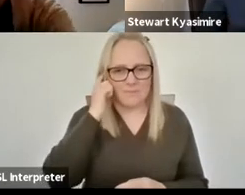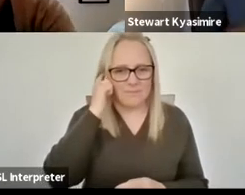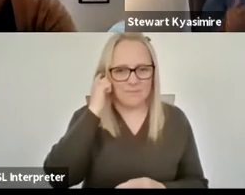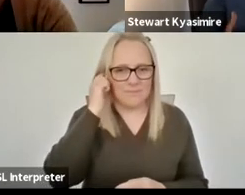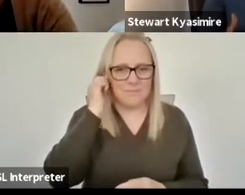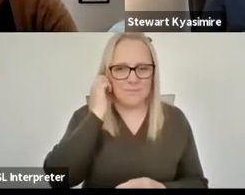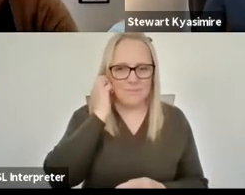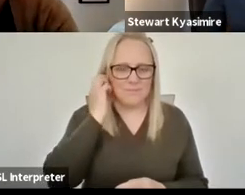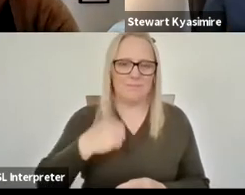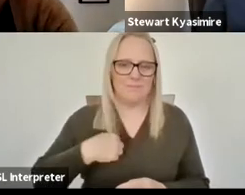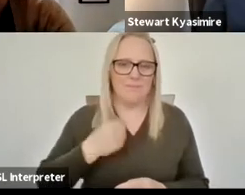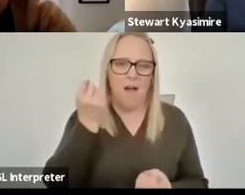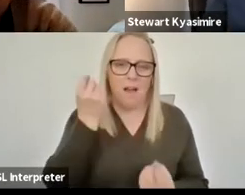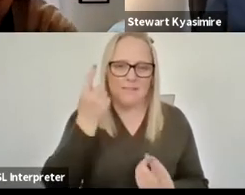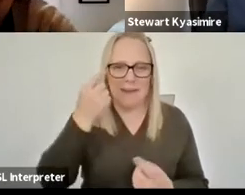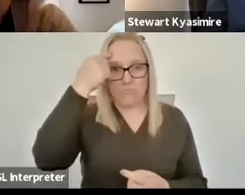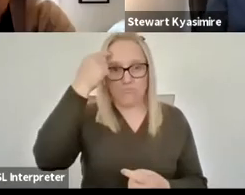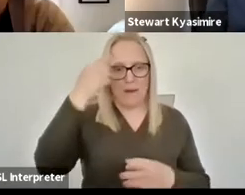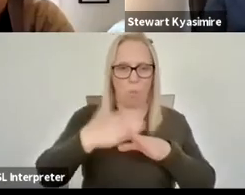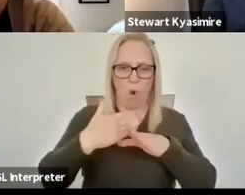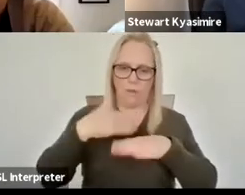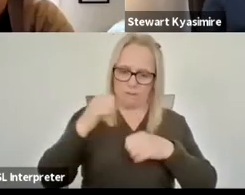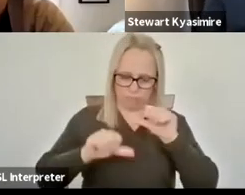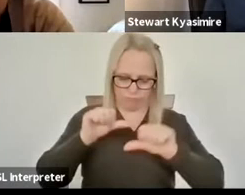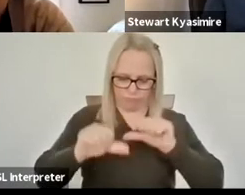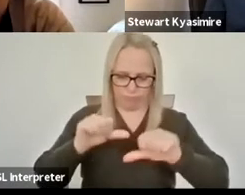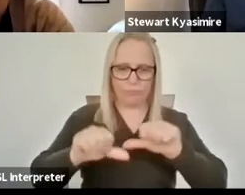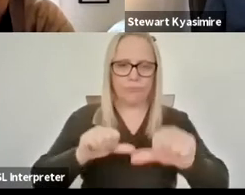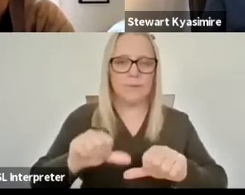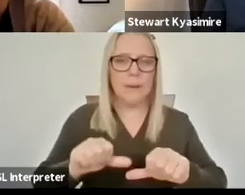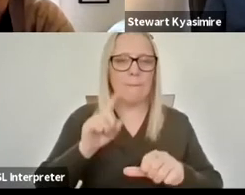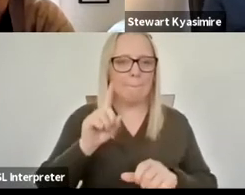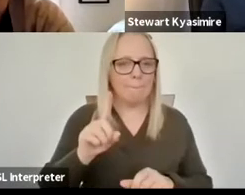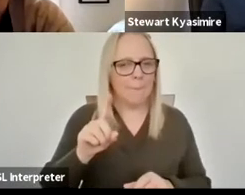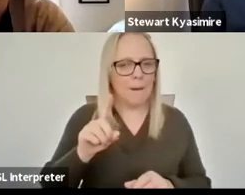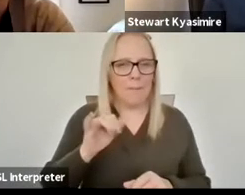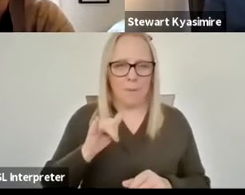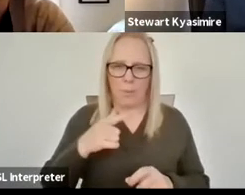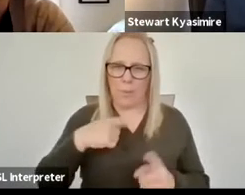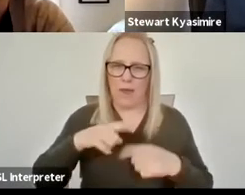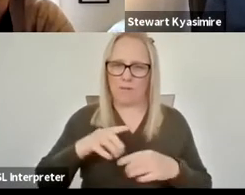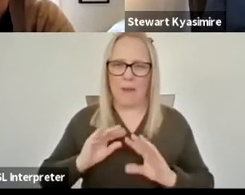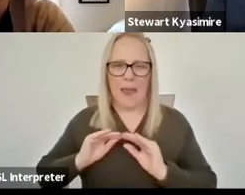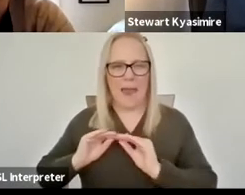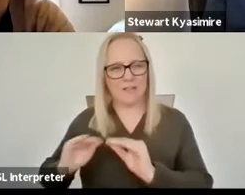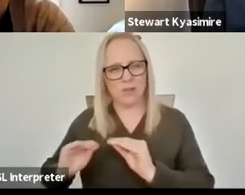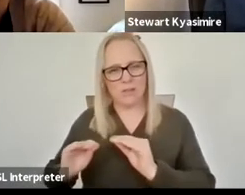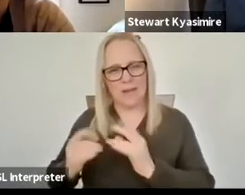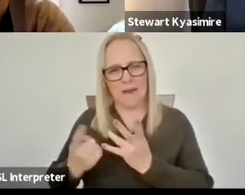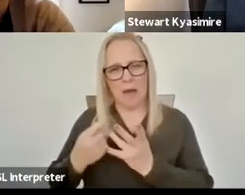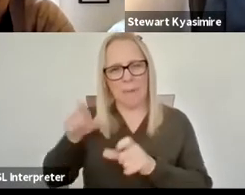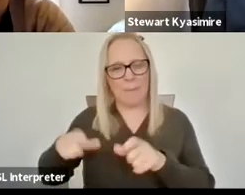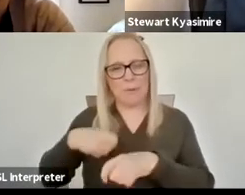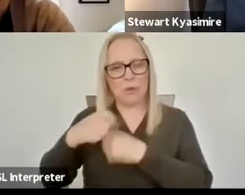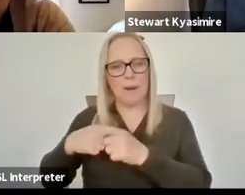how the brain works um but maybe that's something going forward that we need to educate others on so that we don't